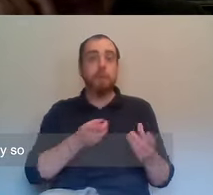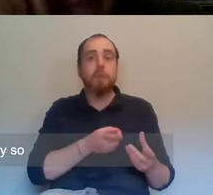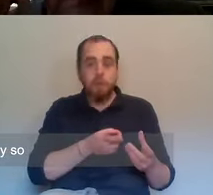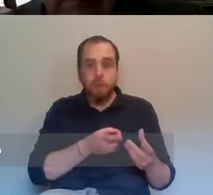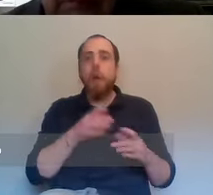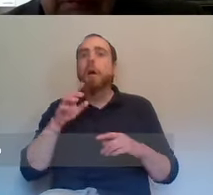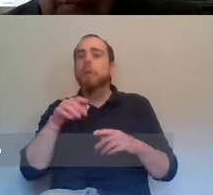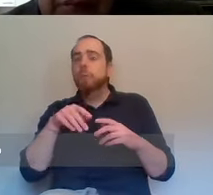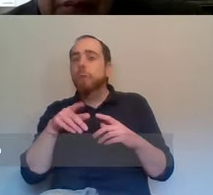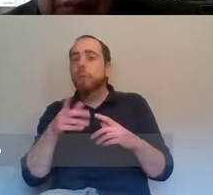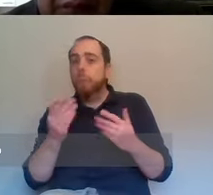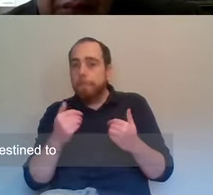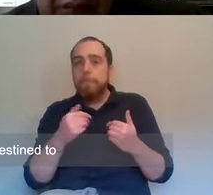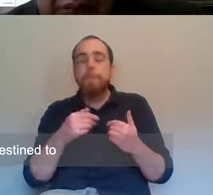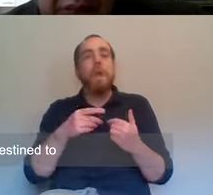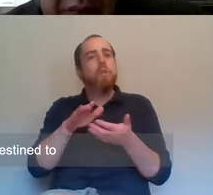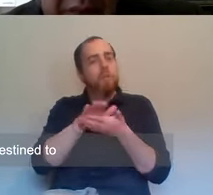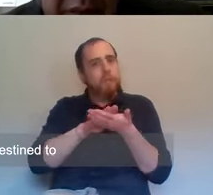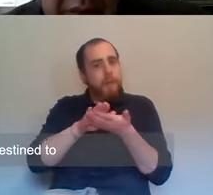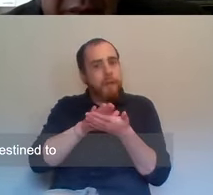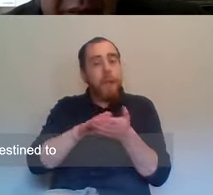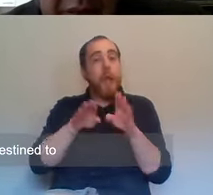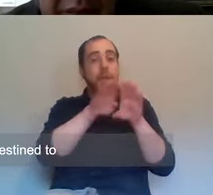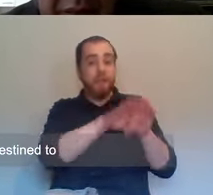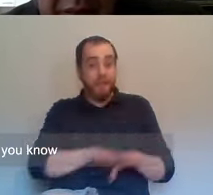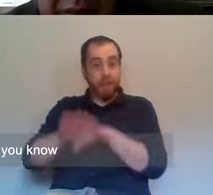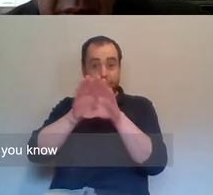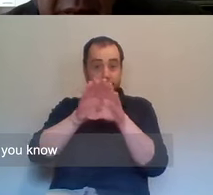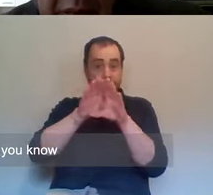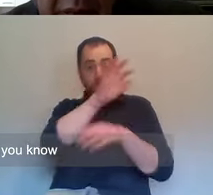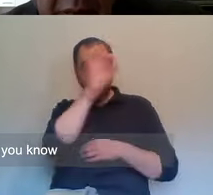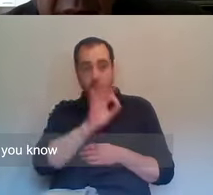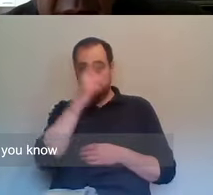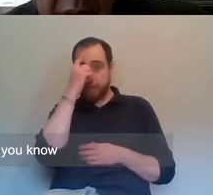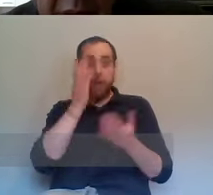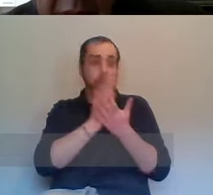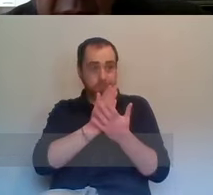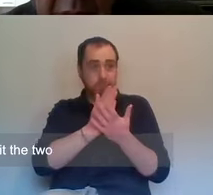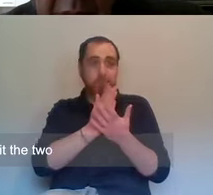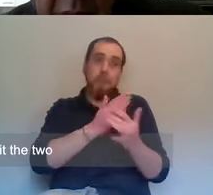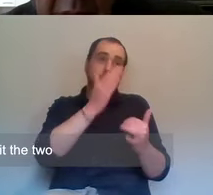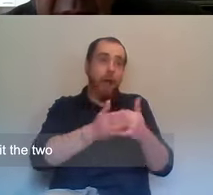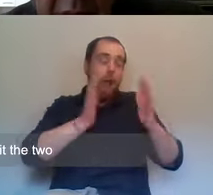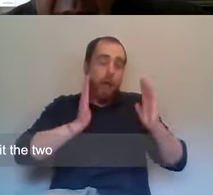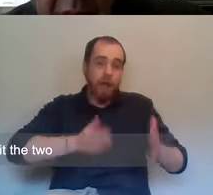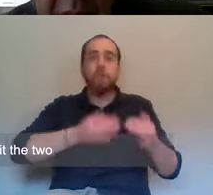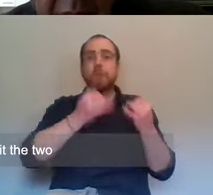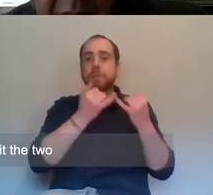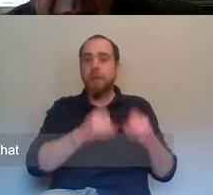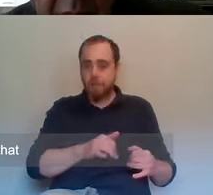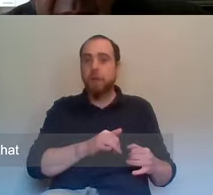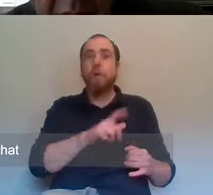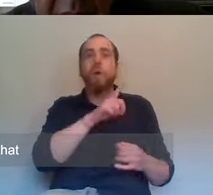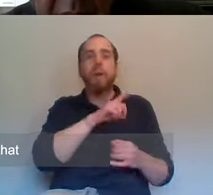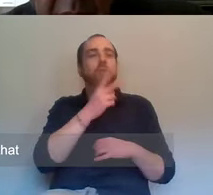destined to, was that nation question destined to fail then? Because the, what, you know, because as some people describe it, the two tribes on the island